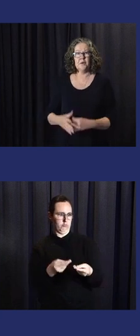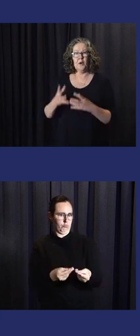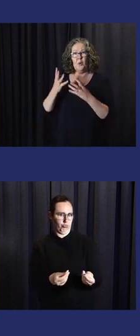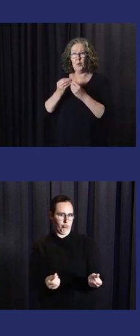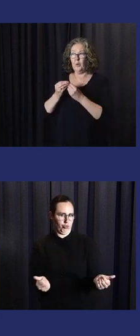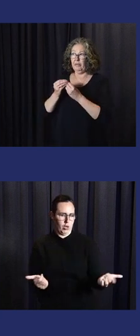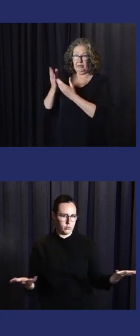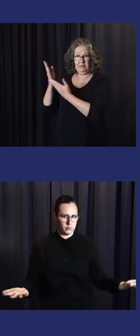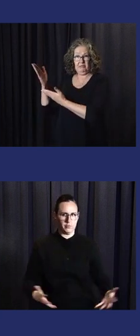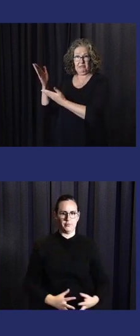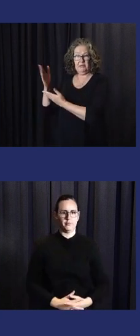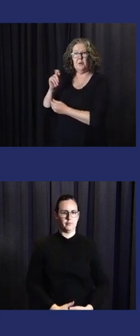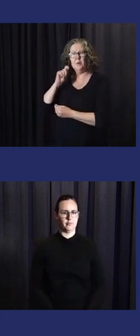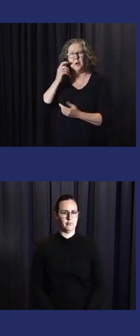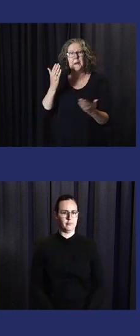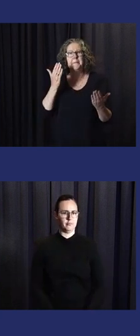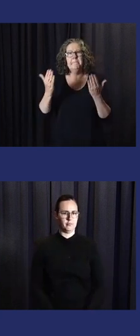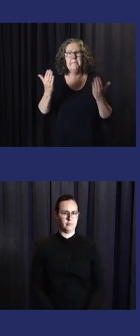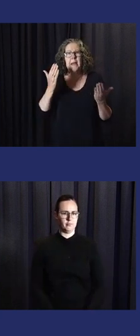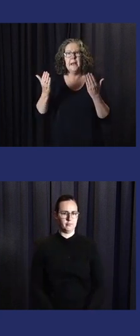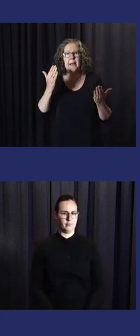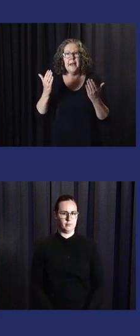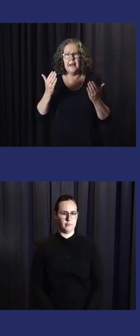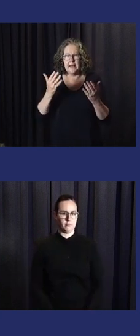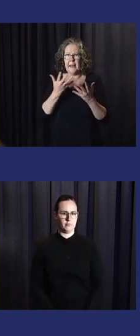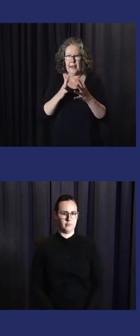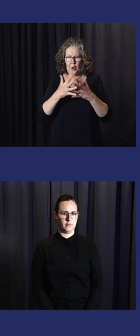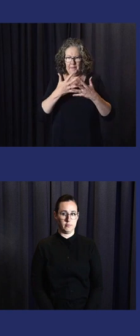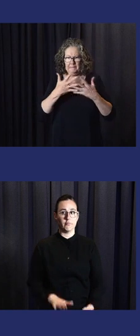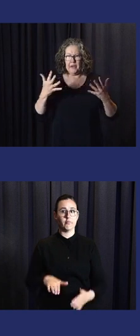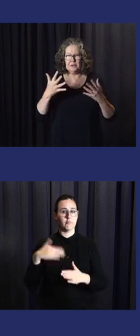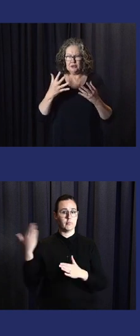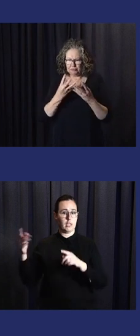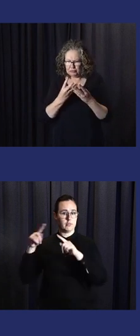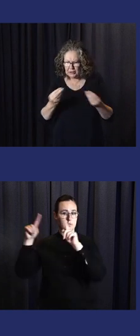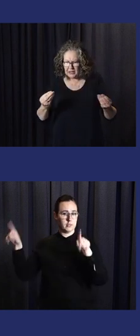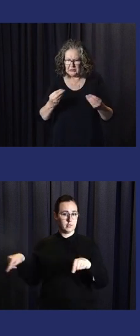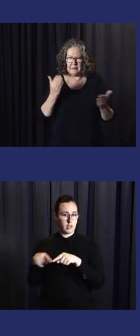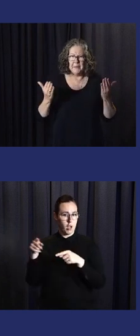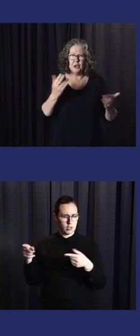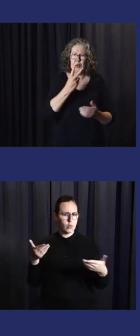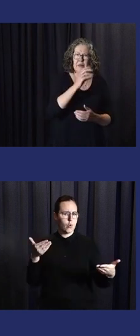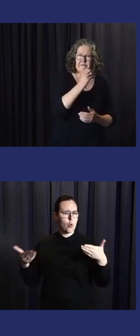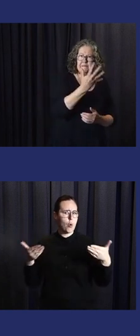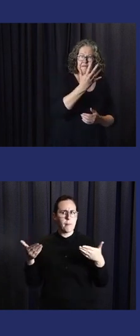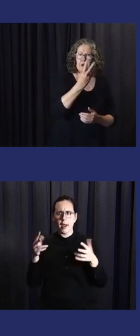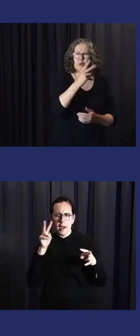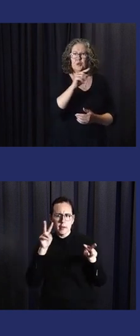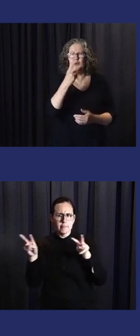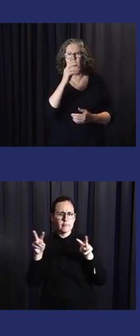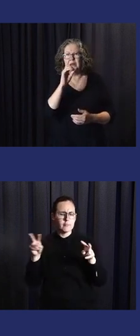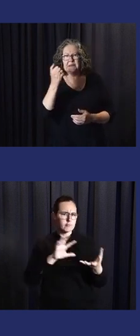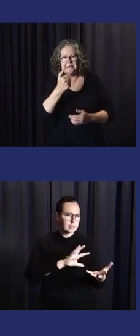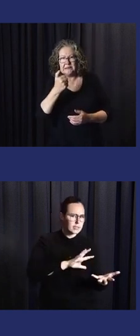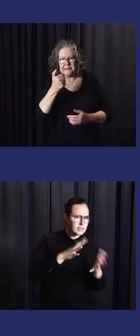efforts, we already, in this slide, we compare the damage caused by